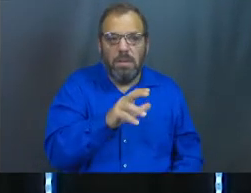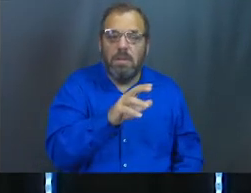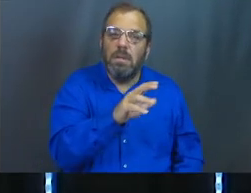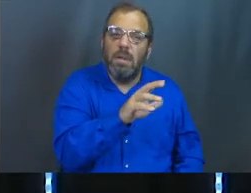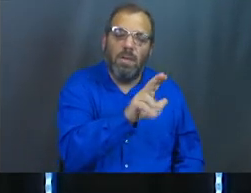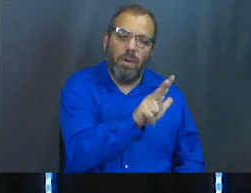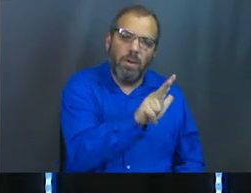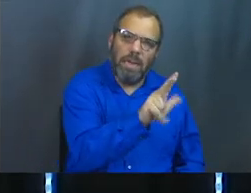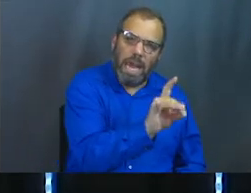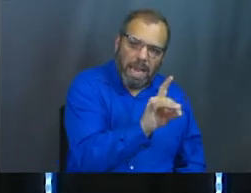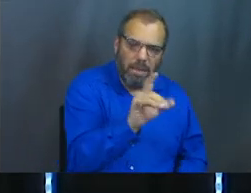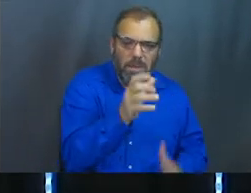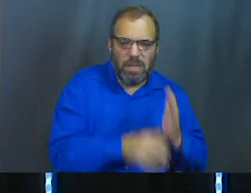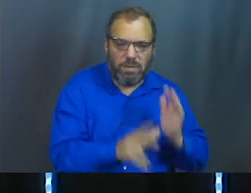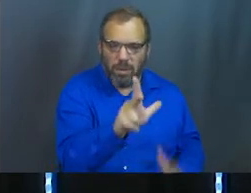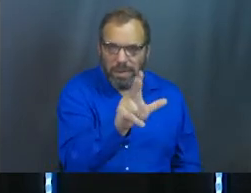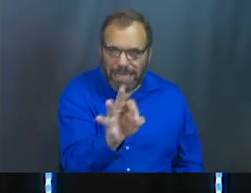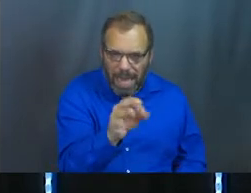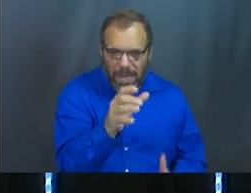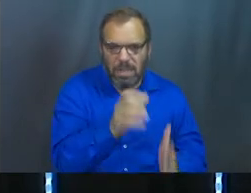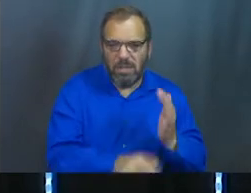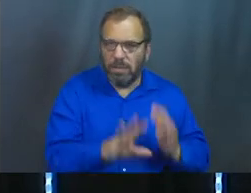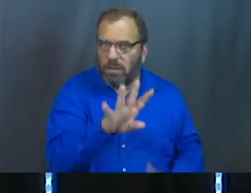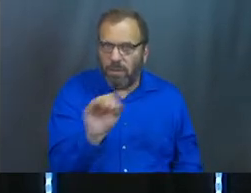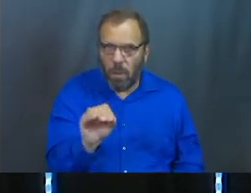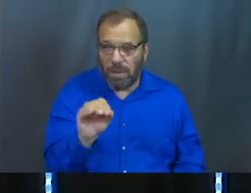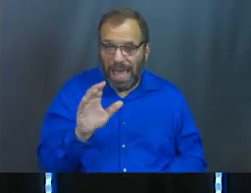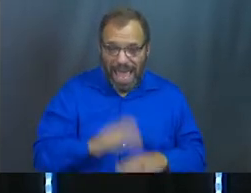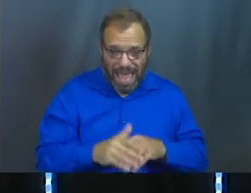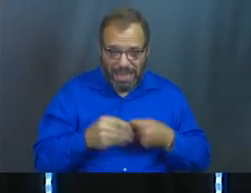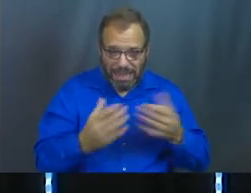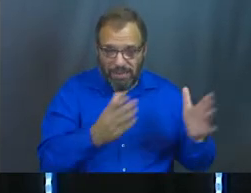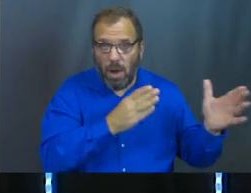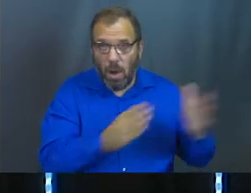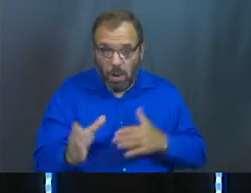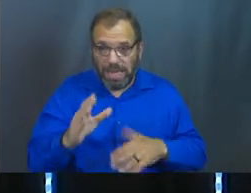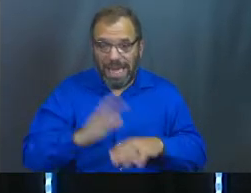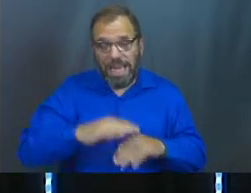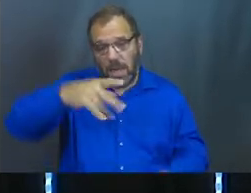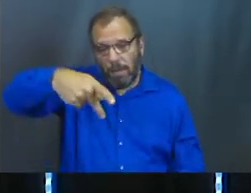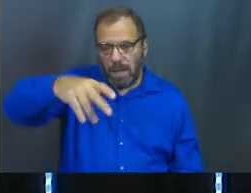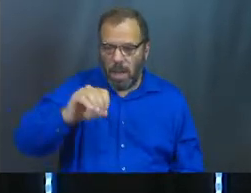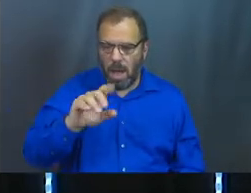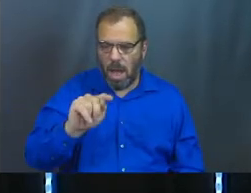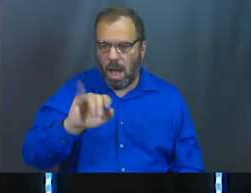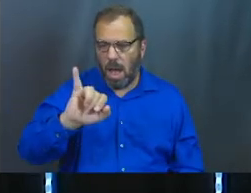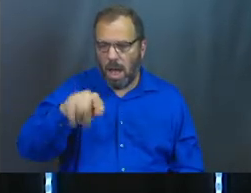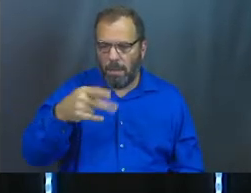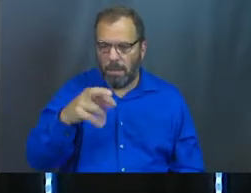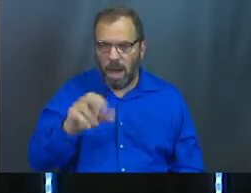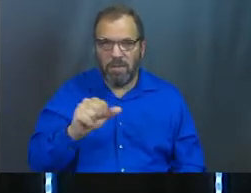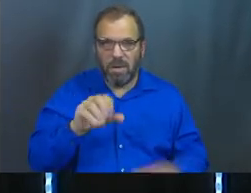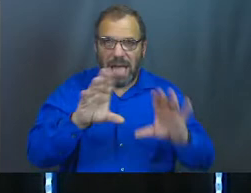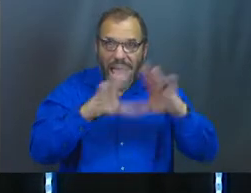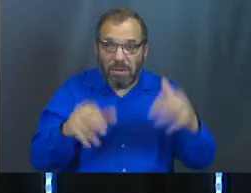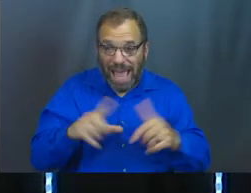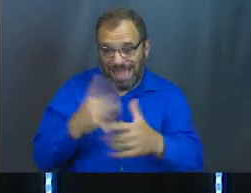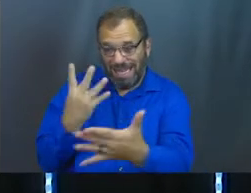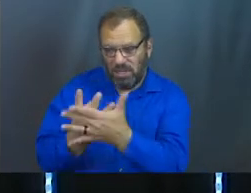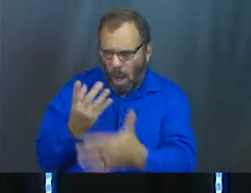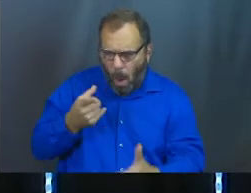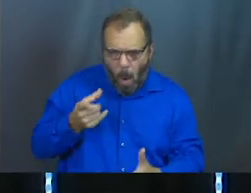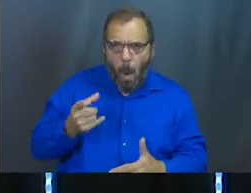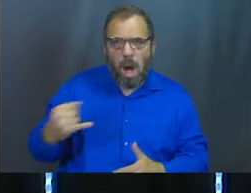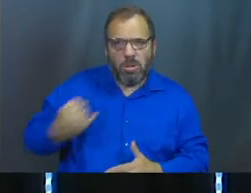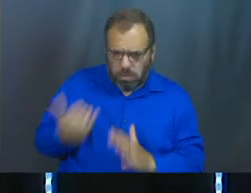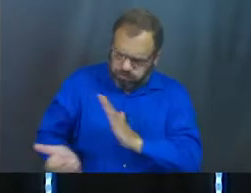Like, he absolutely brought so much organization into Potiphar's house and then into the jail, right? He's a gifted